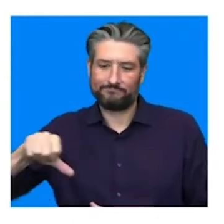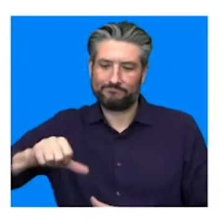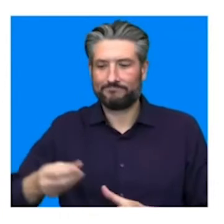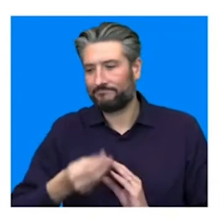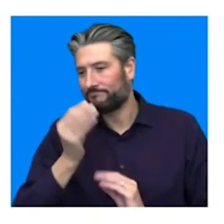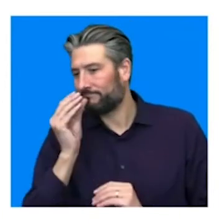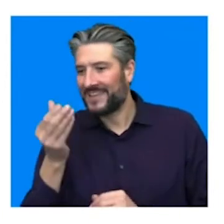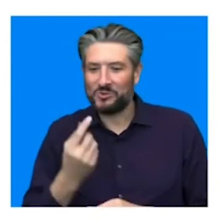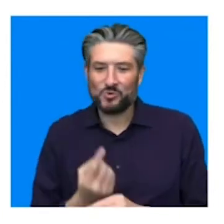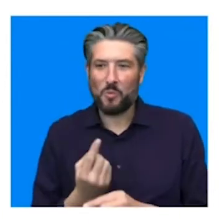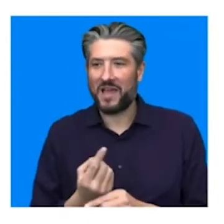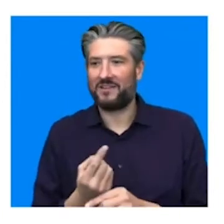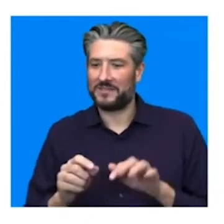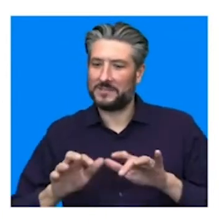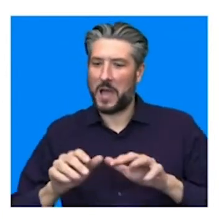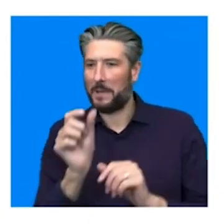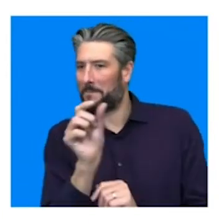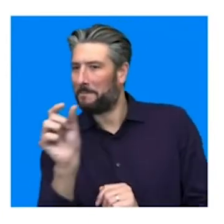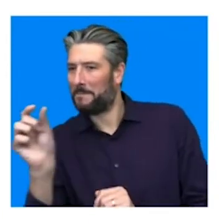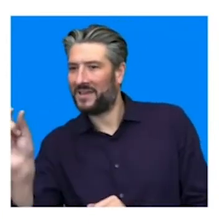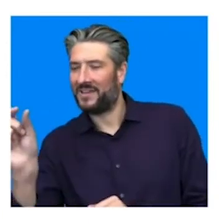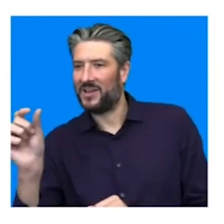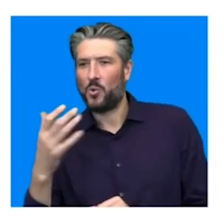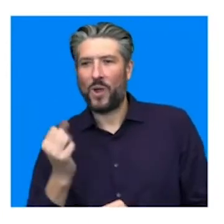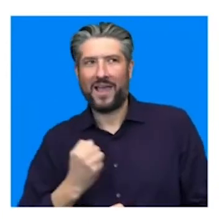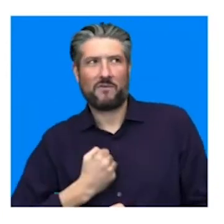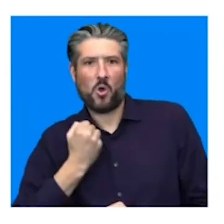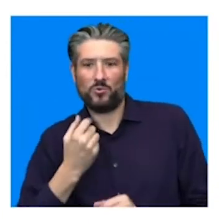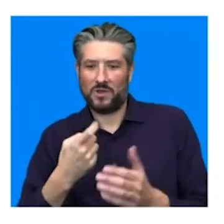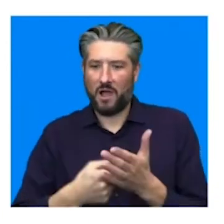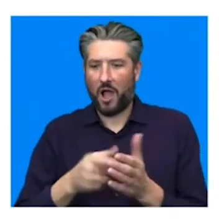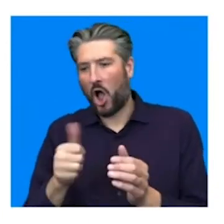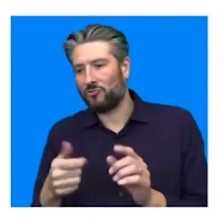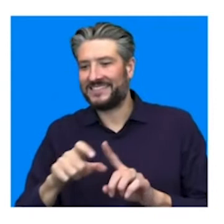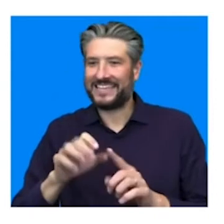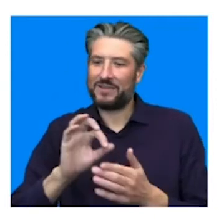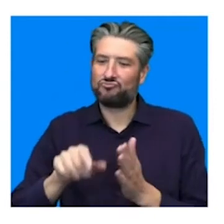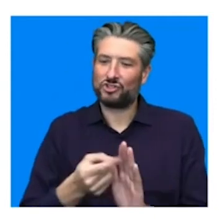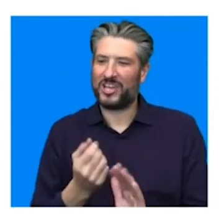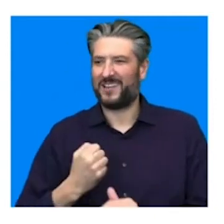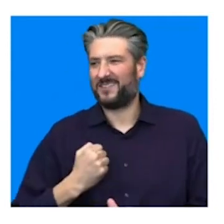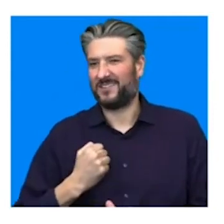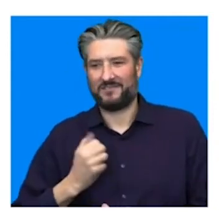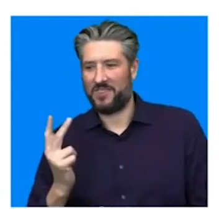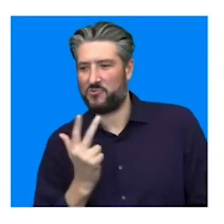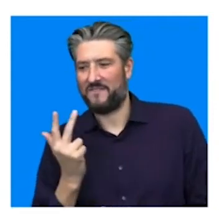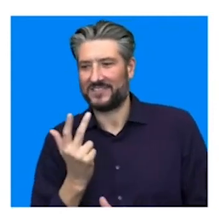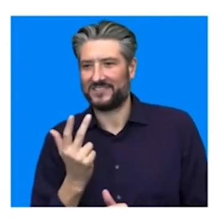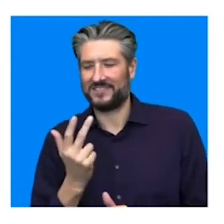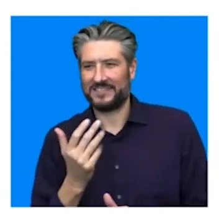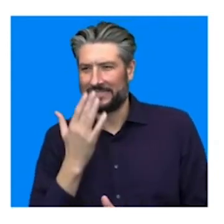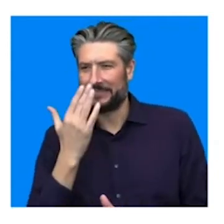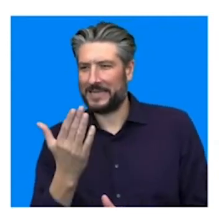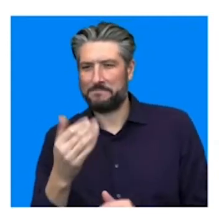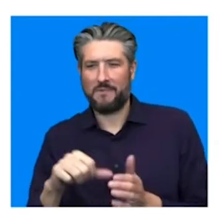of interest group that we're sort of it's kind of a little R&D project for us on the side that you just we just kind of can't let go of. Yes, we've